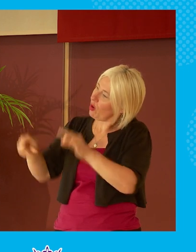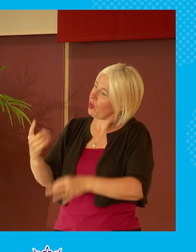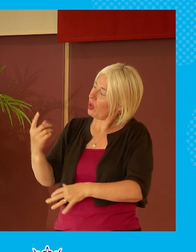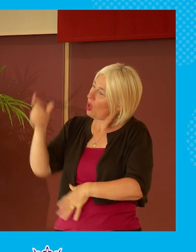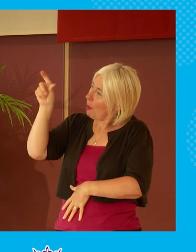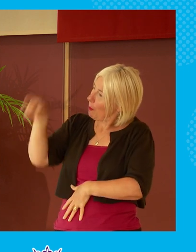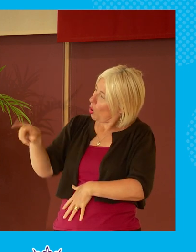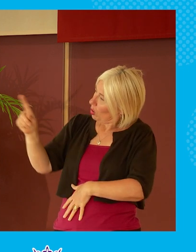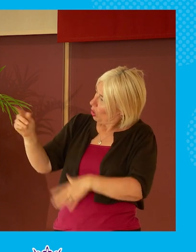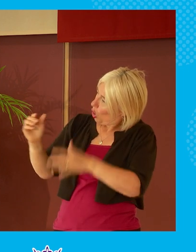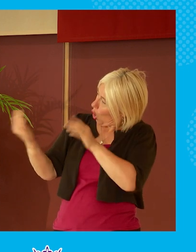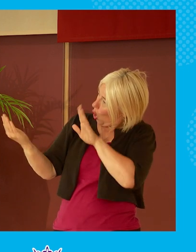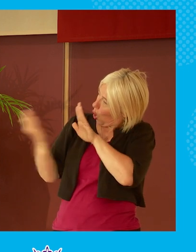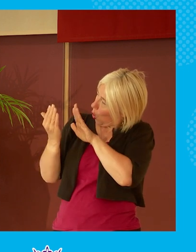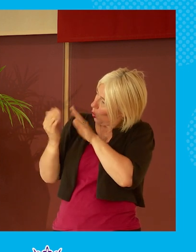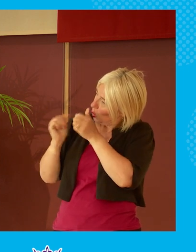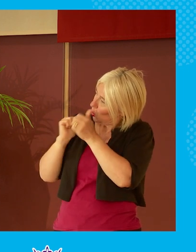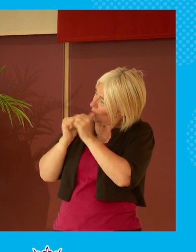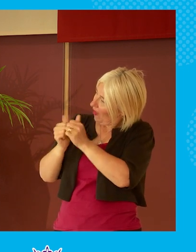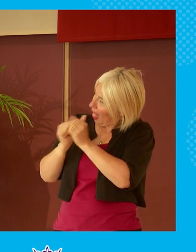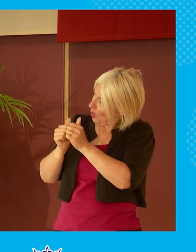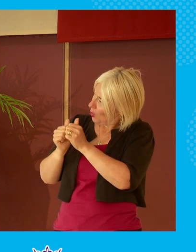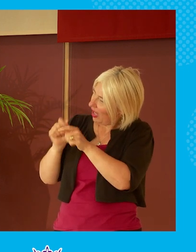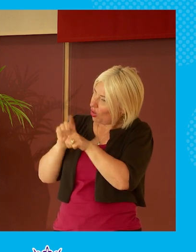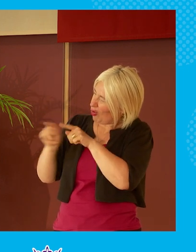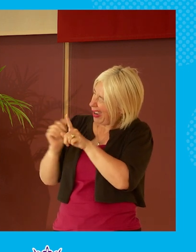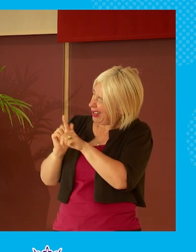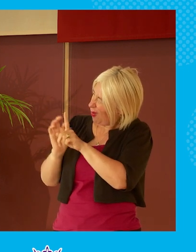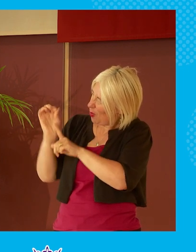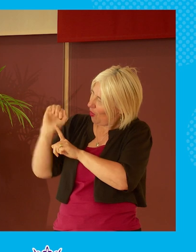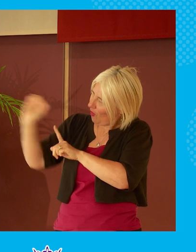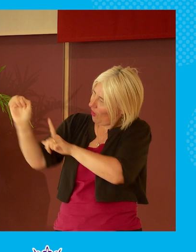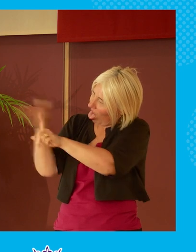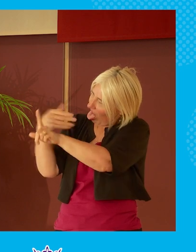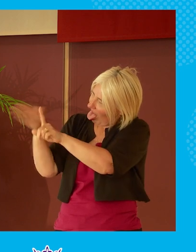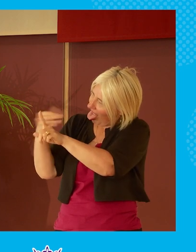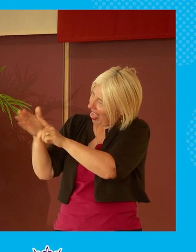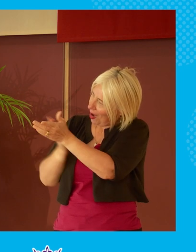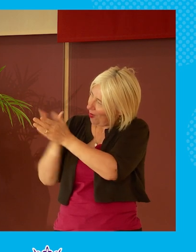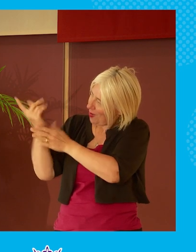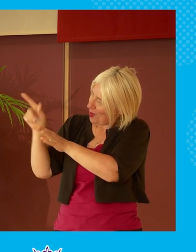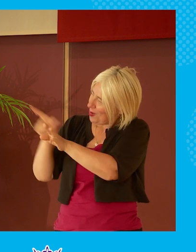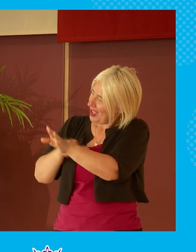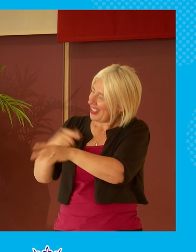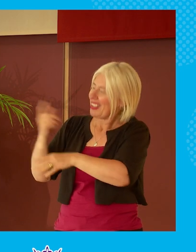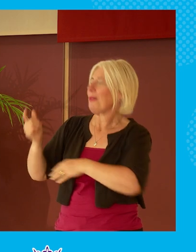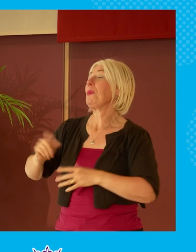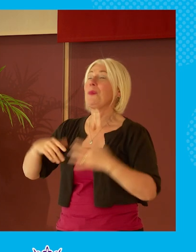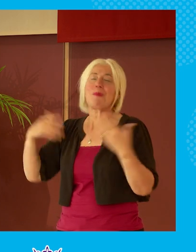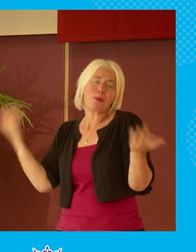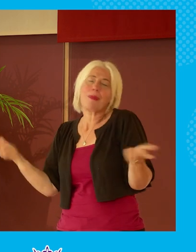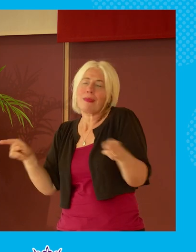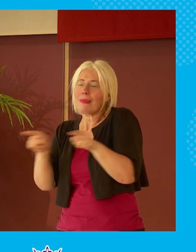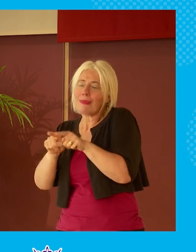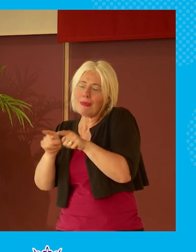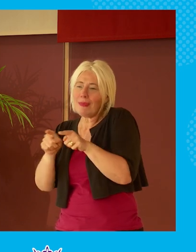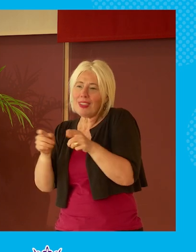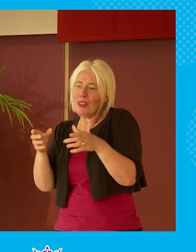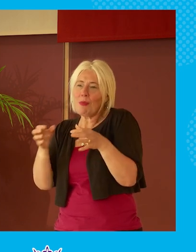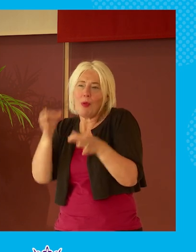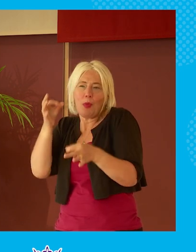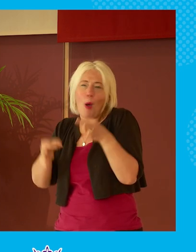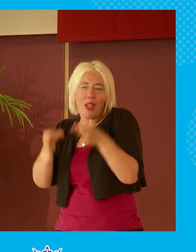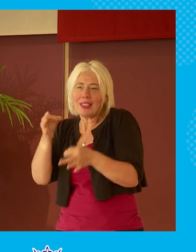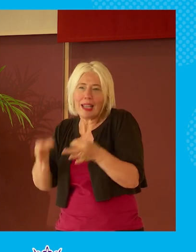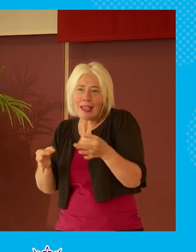to your values and you spend the rest of your life trying to improve it and and that's the same with with with with political parties but it is it's just it is